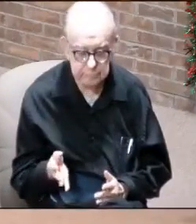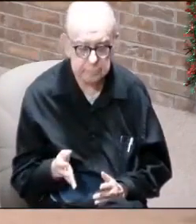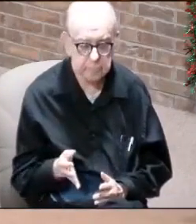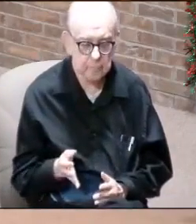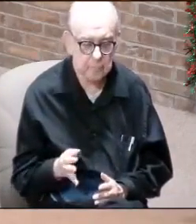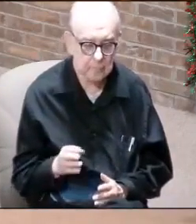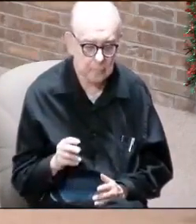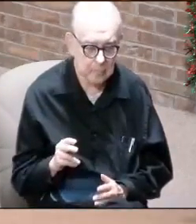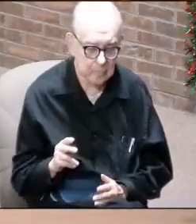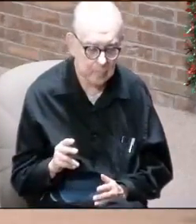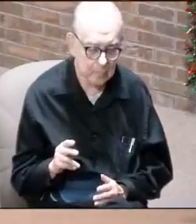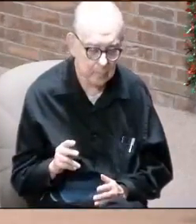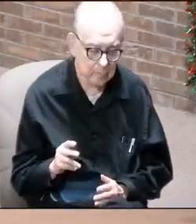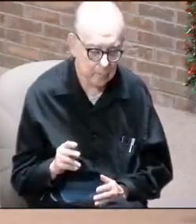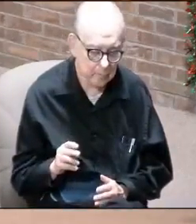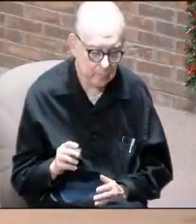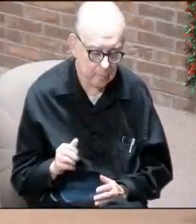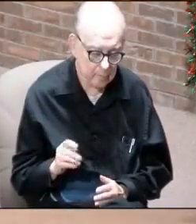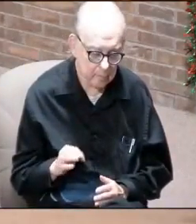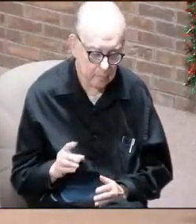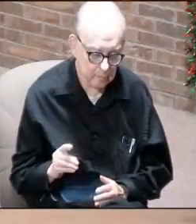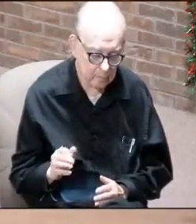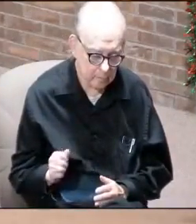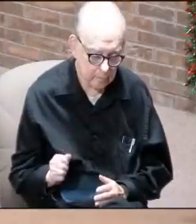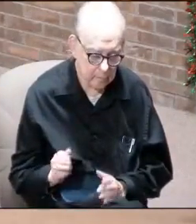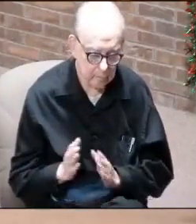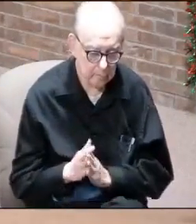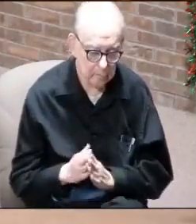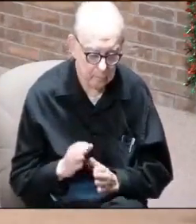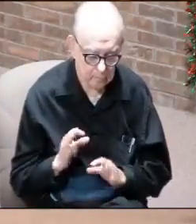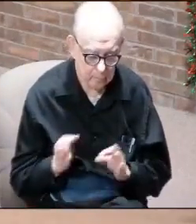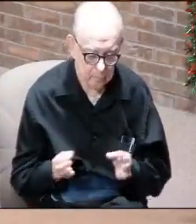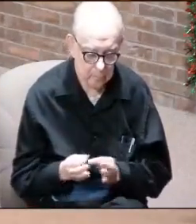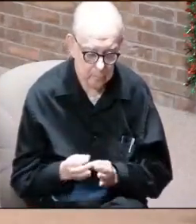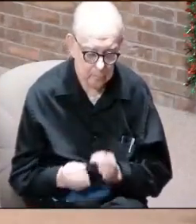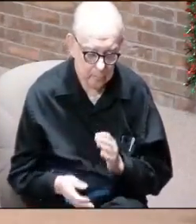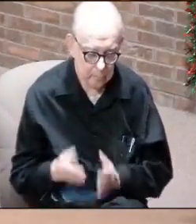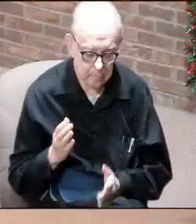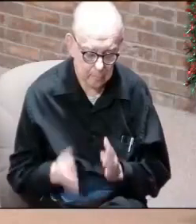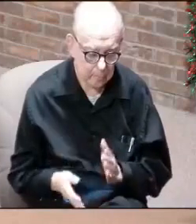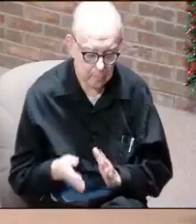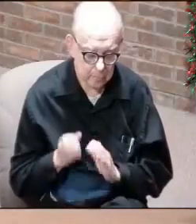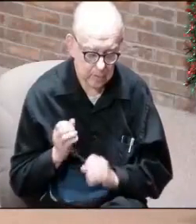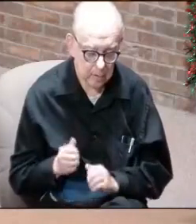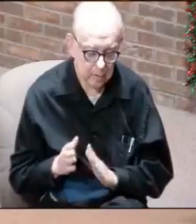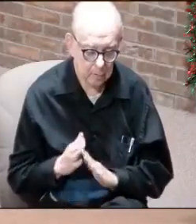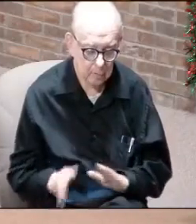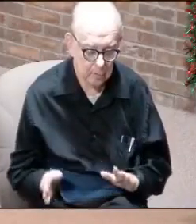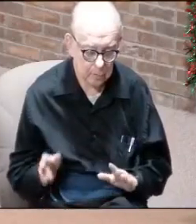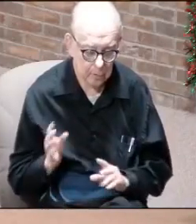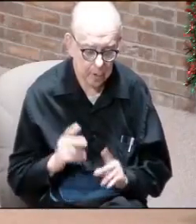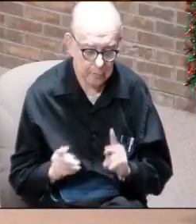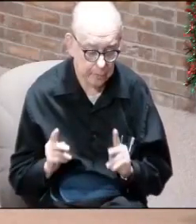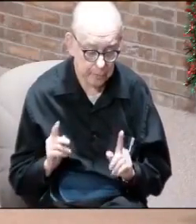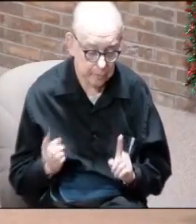Anymore, ask Linda, ask Diana, ask my family. I am probably one of the most quietest persons you've ever met.